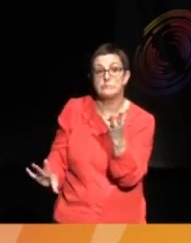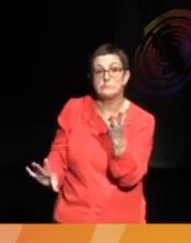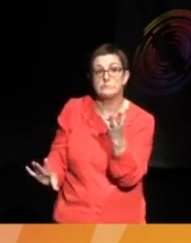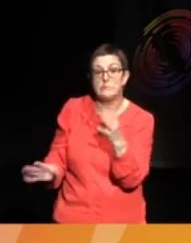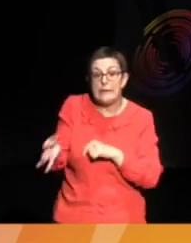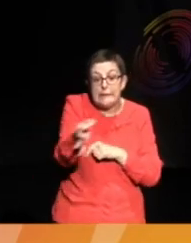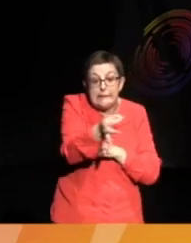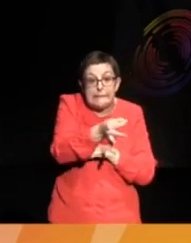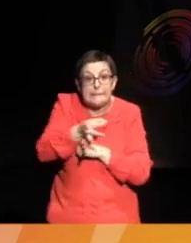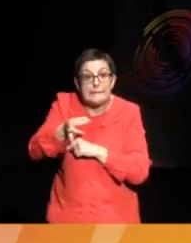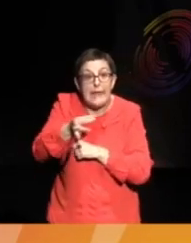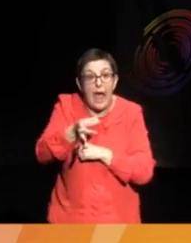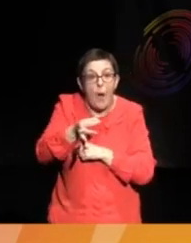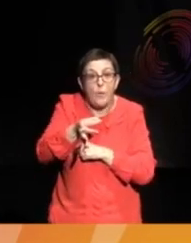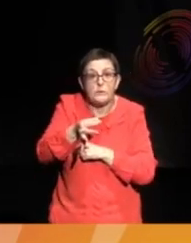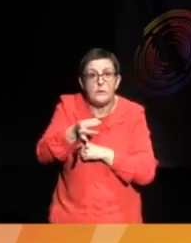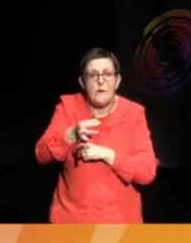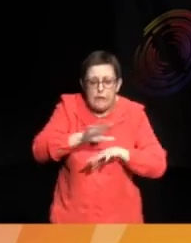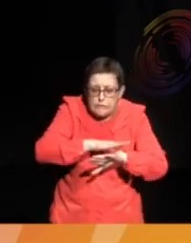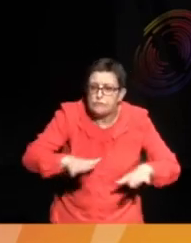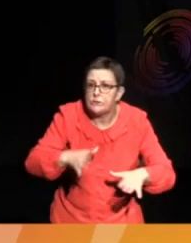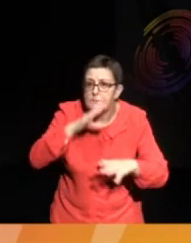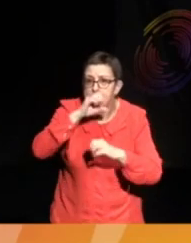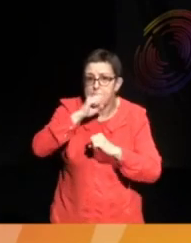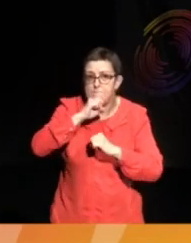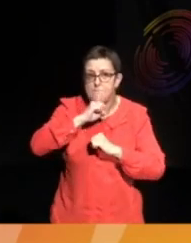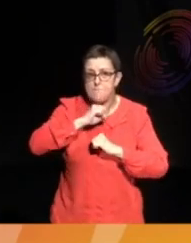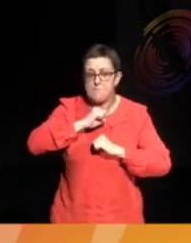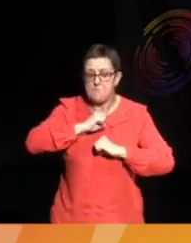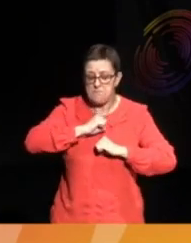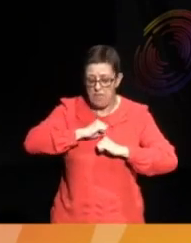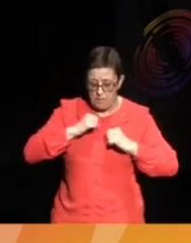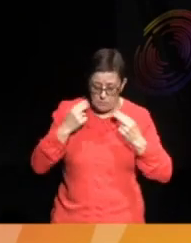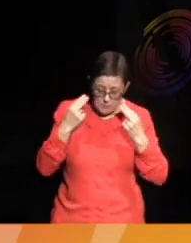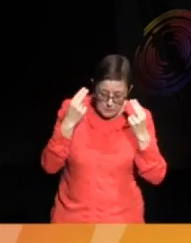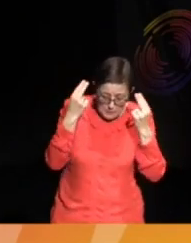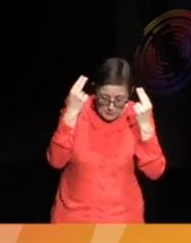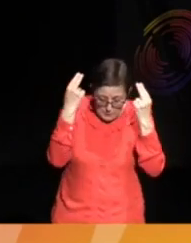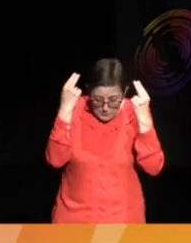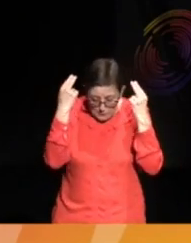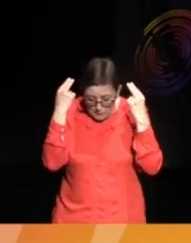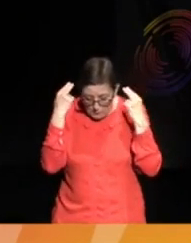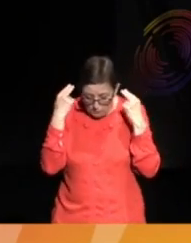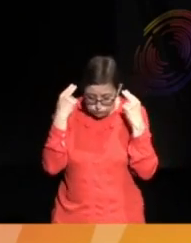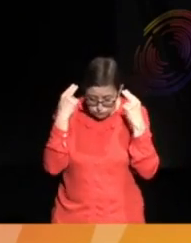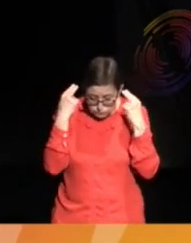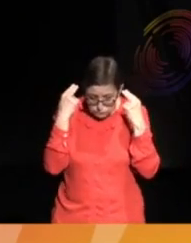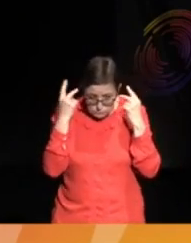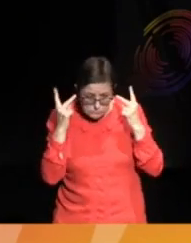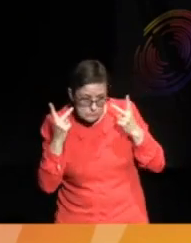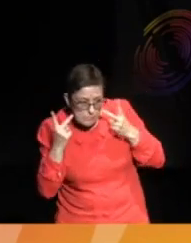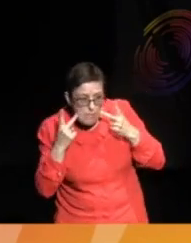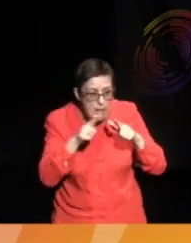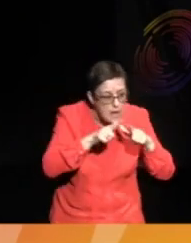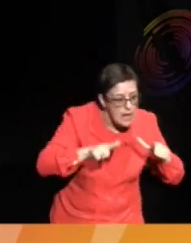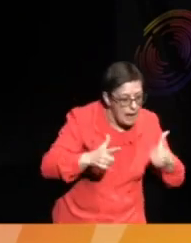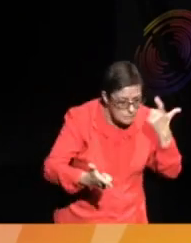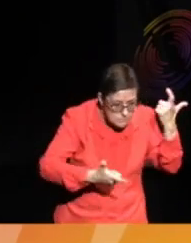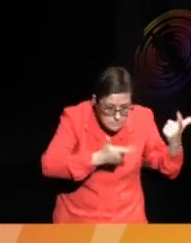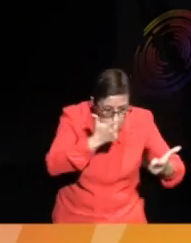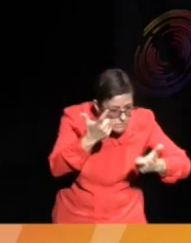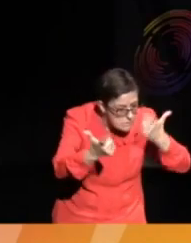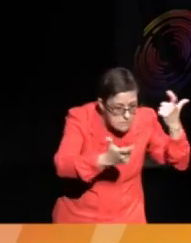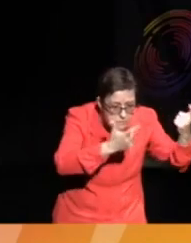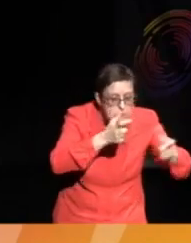quiet children. Summoning parents. Snapping the arms of spectacles. Burying language to the